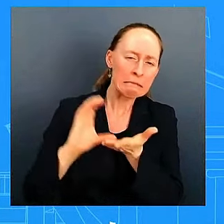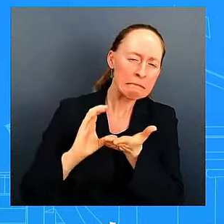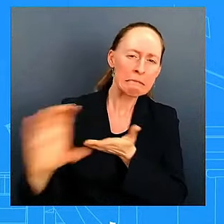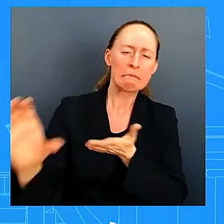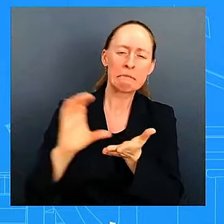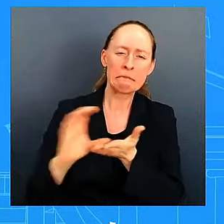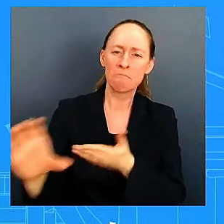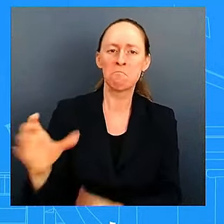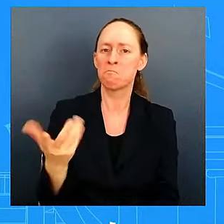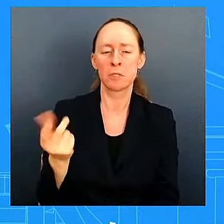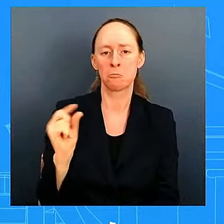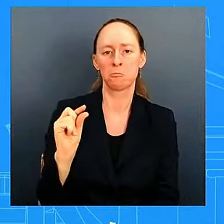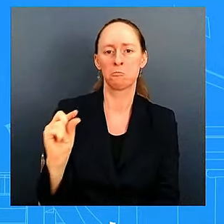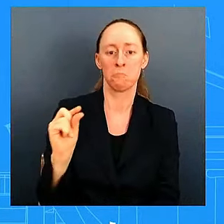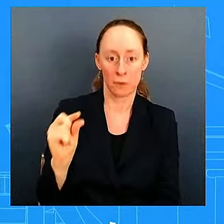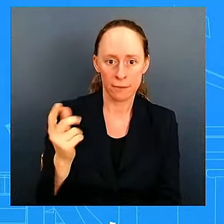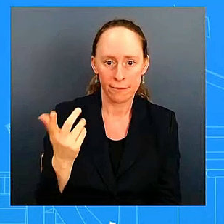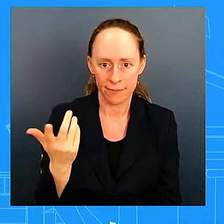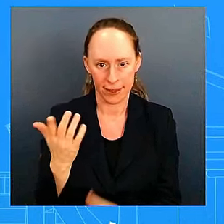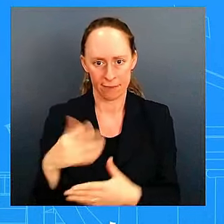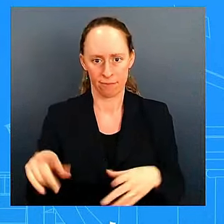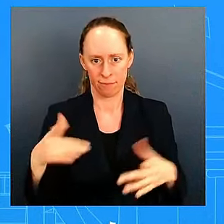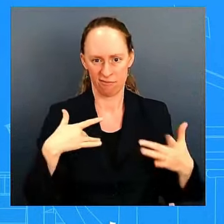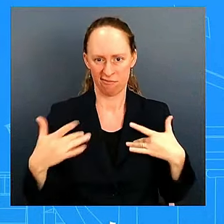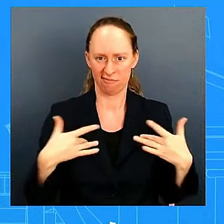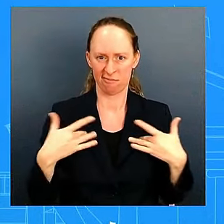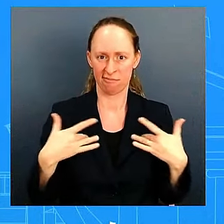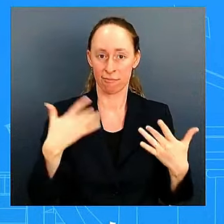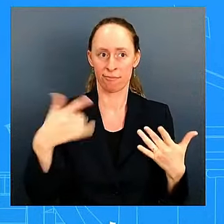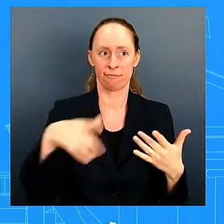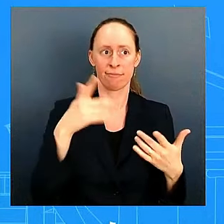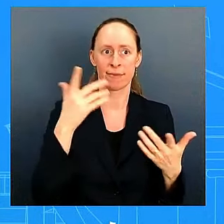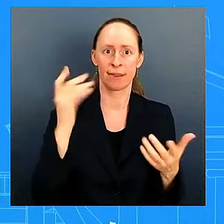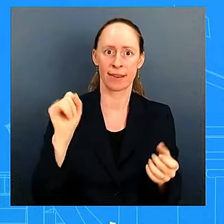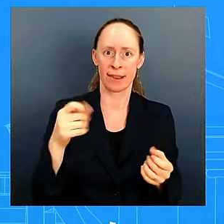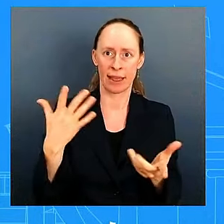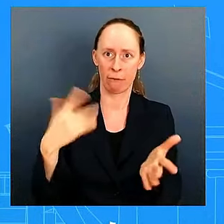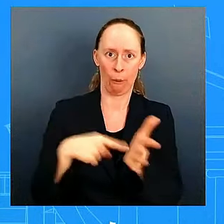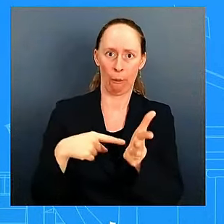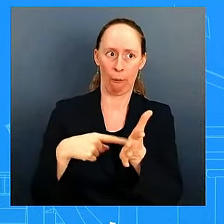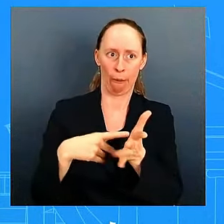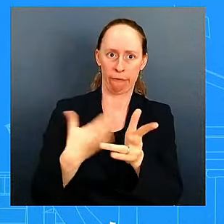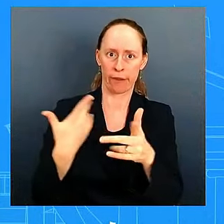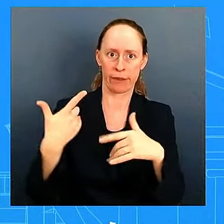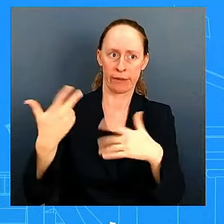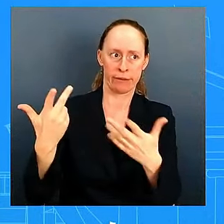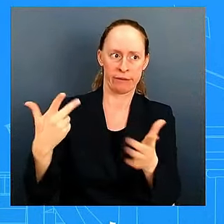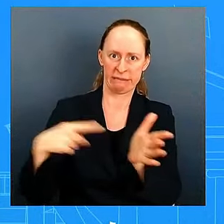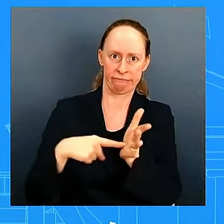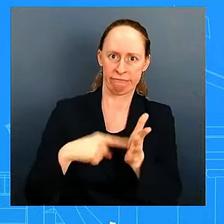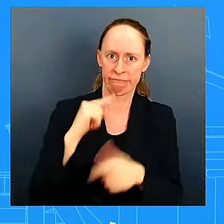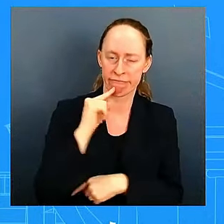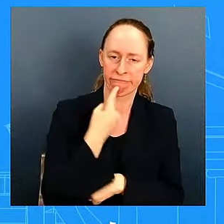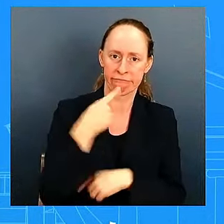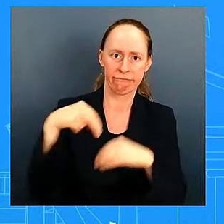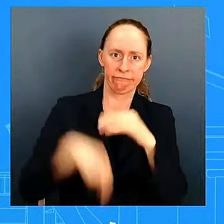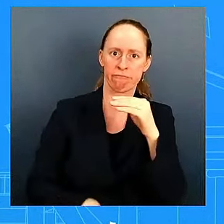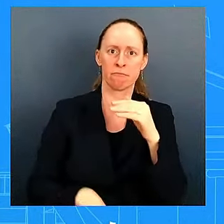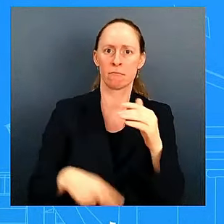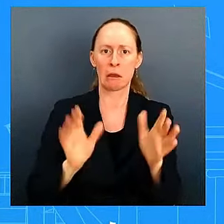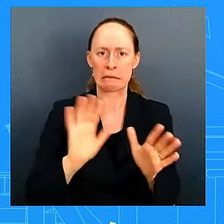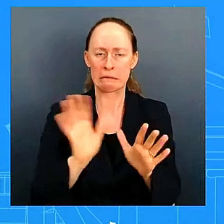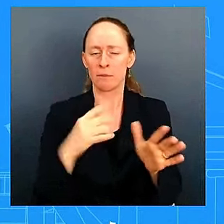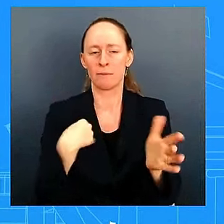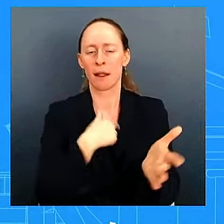and so we certainly want to help them uh get to a point where uh they can start repaying their loans and so uh the department of